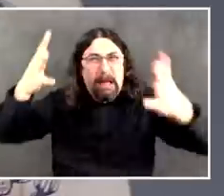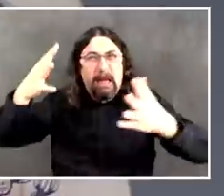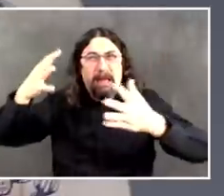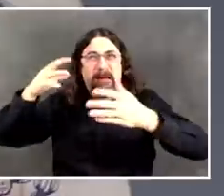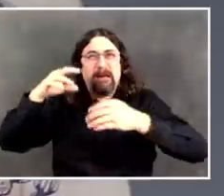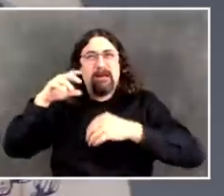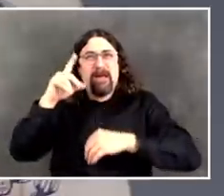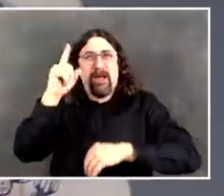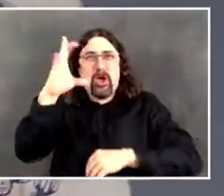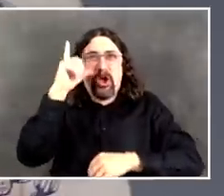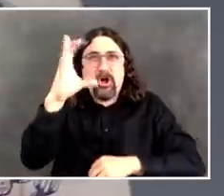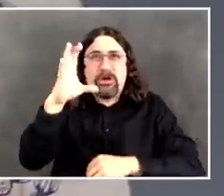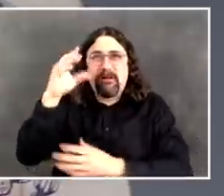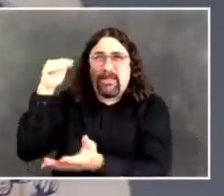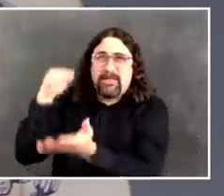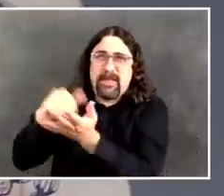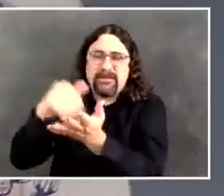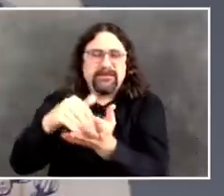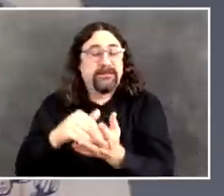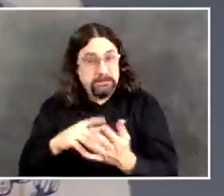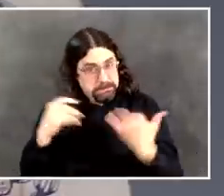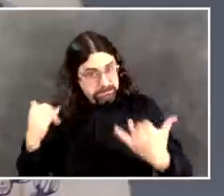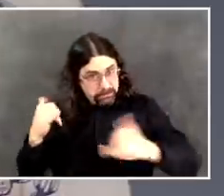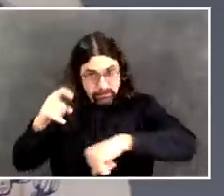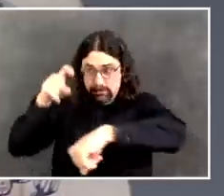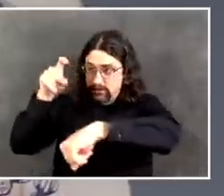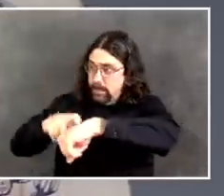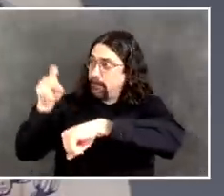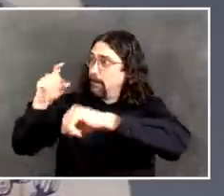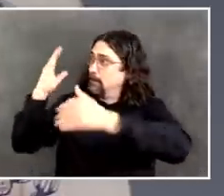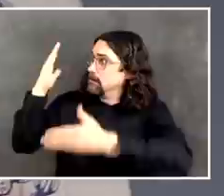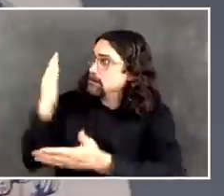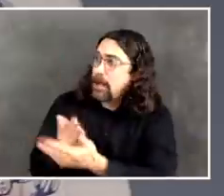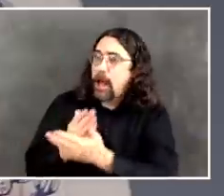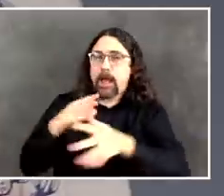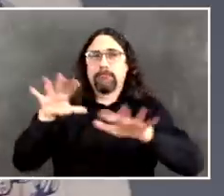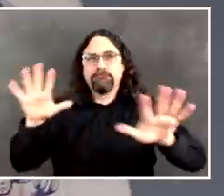find our own power, if we act on our own power, I'm also convinced we will prevail.